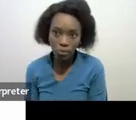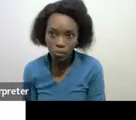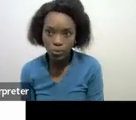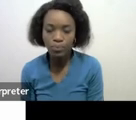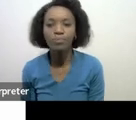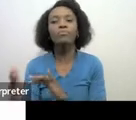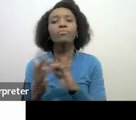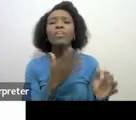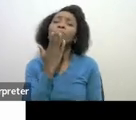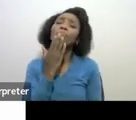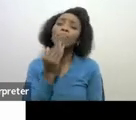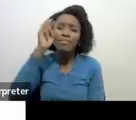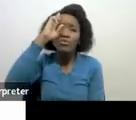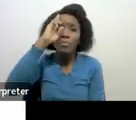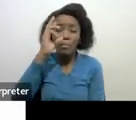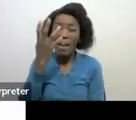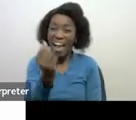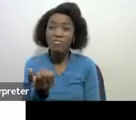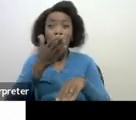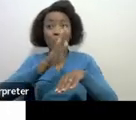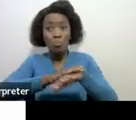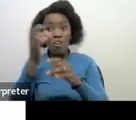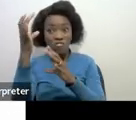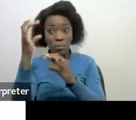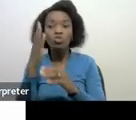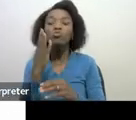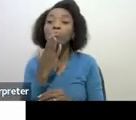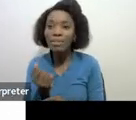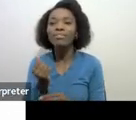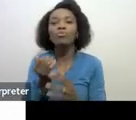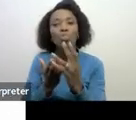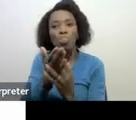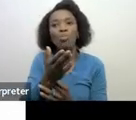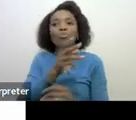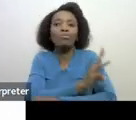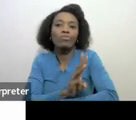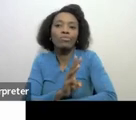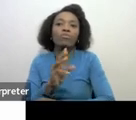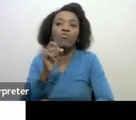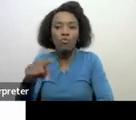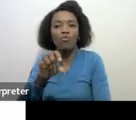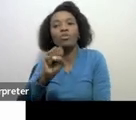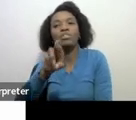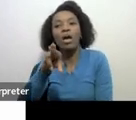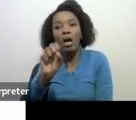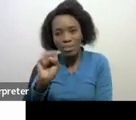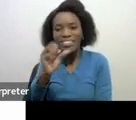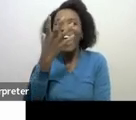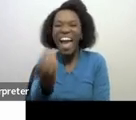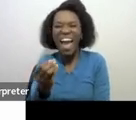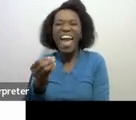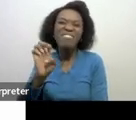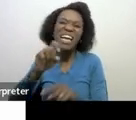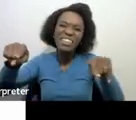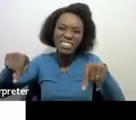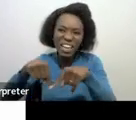we've got this additional information so when you go to the site we've got the estate tile